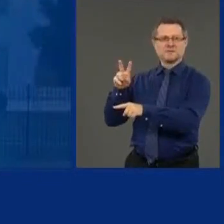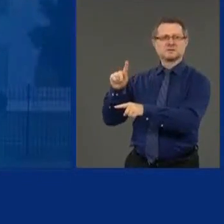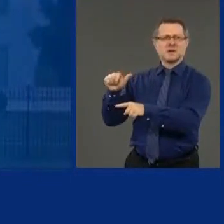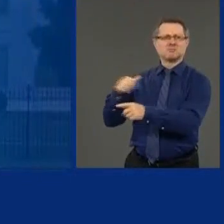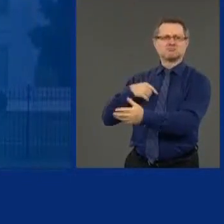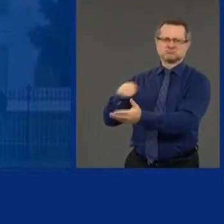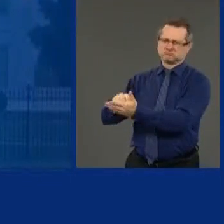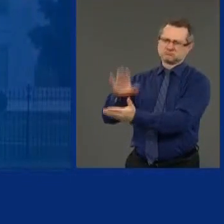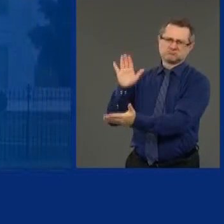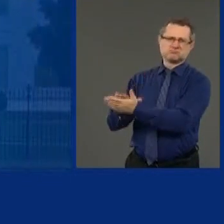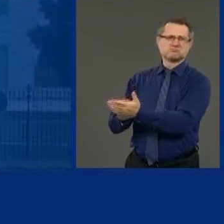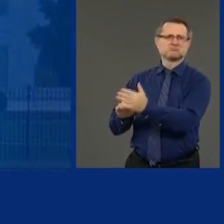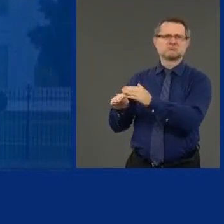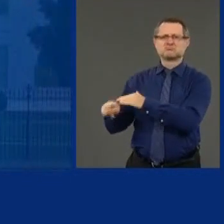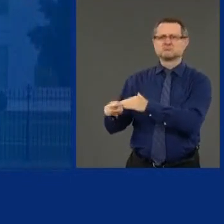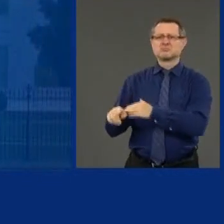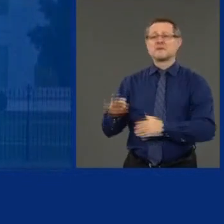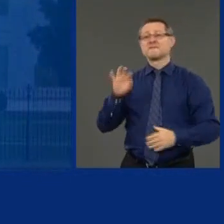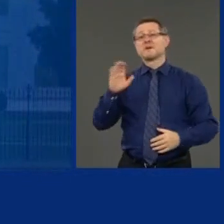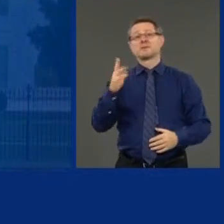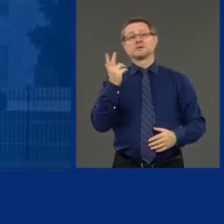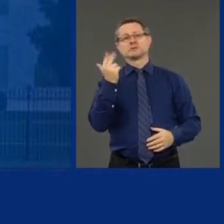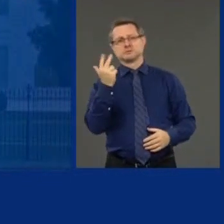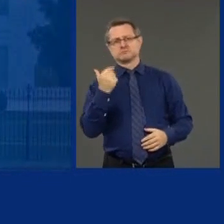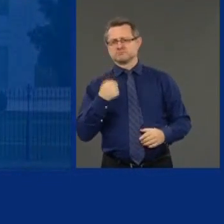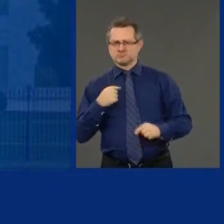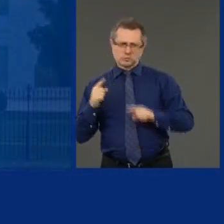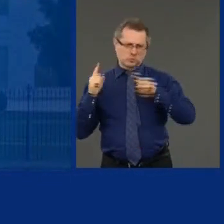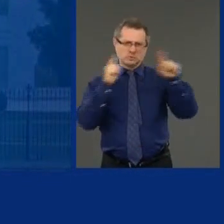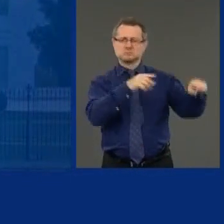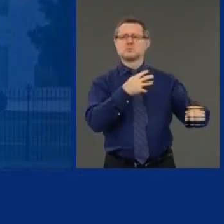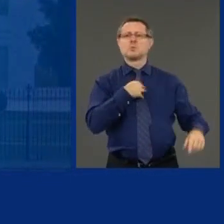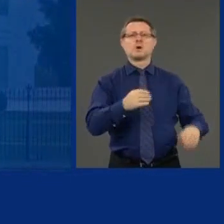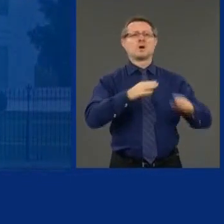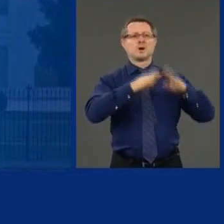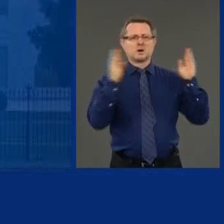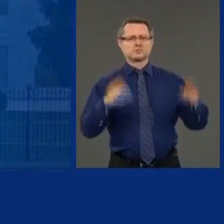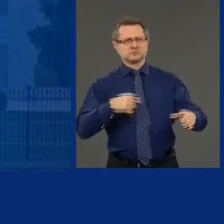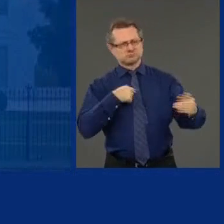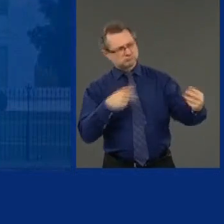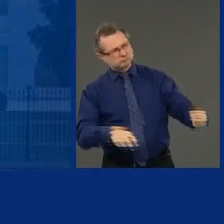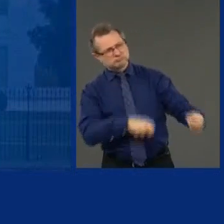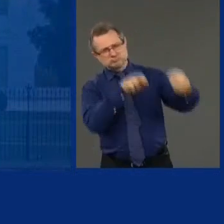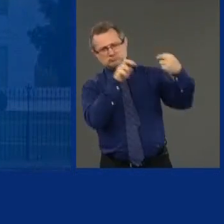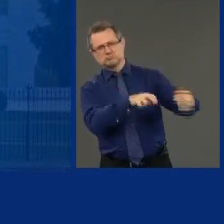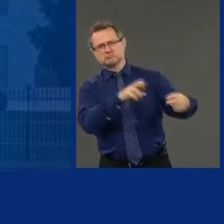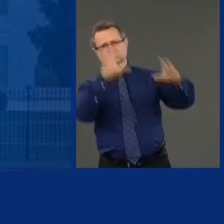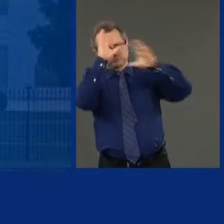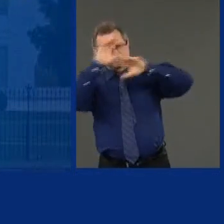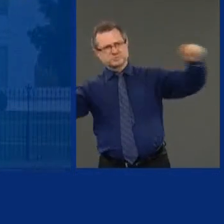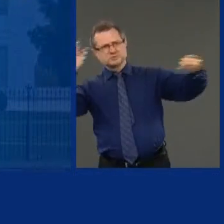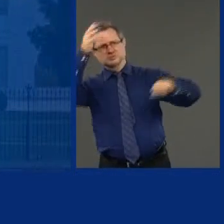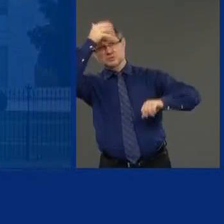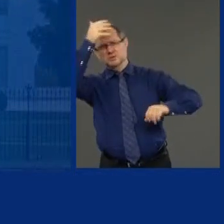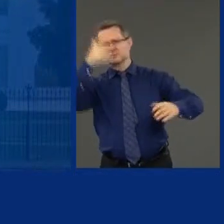February 13th, we had a meeting in the White House with the president, with Wolf,